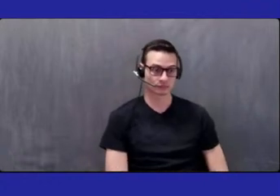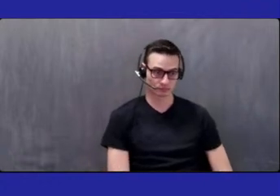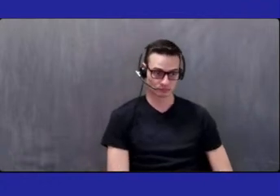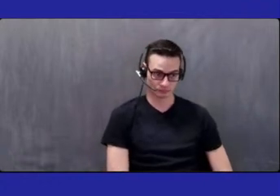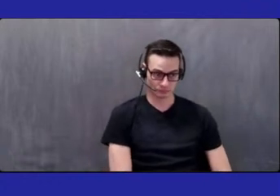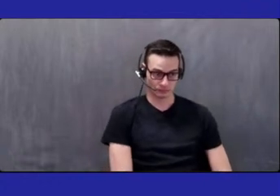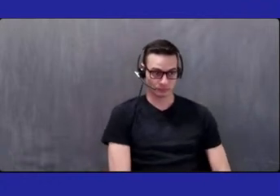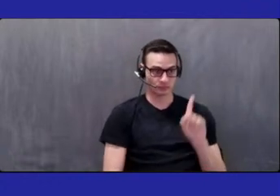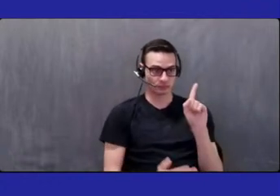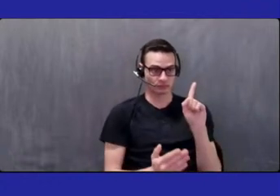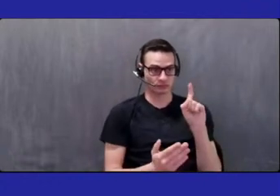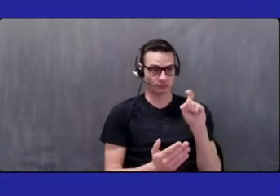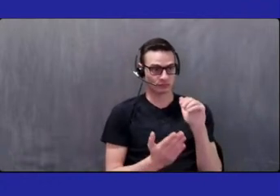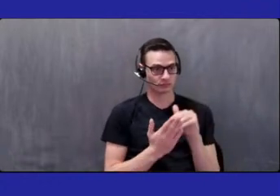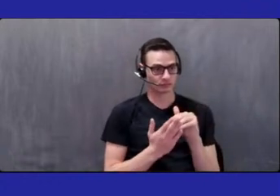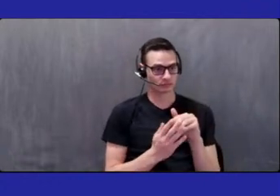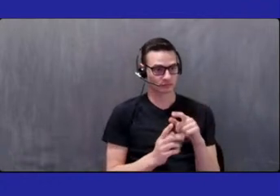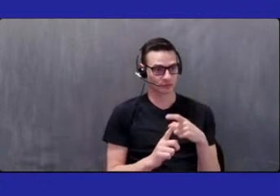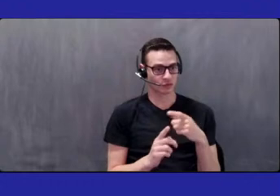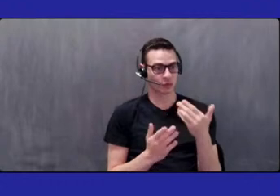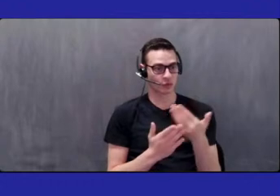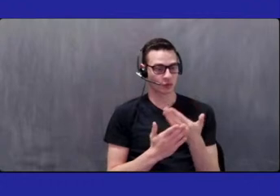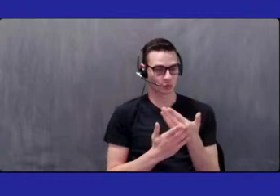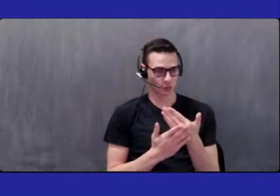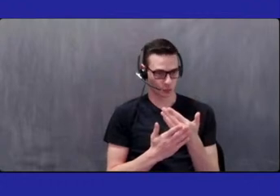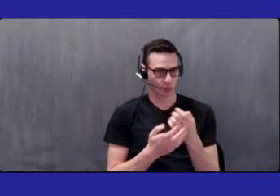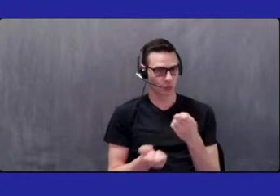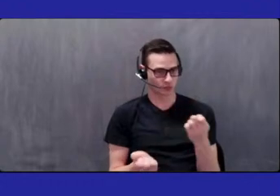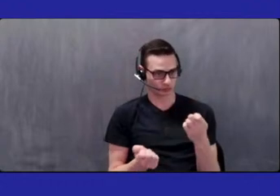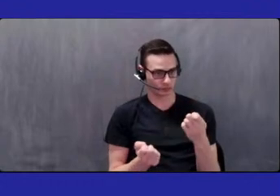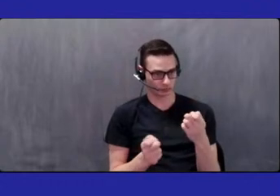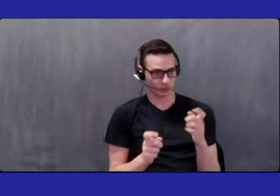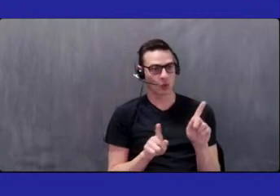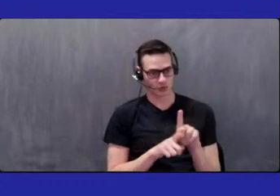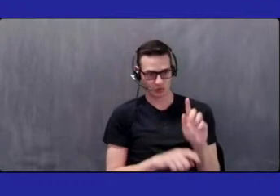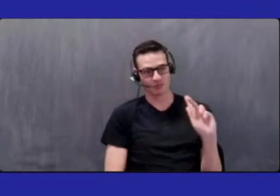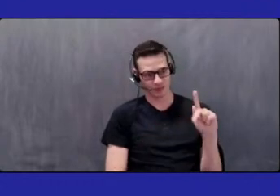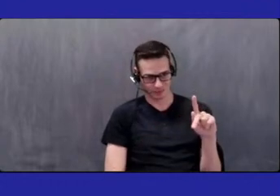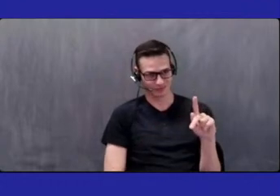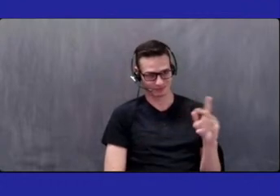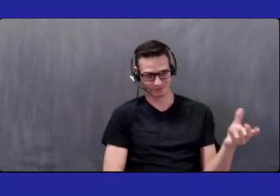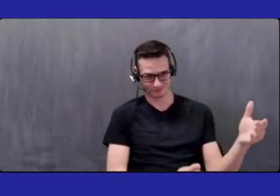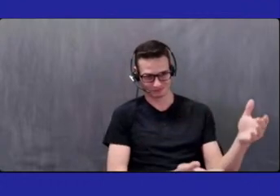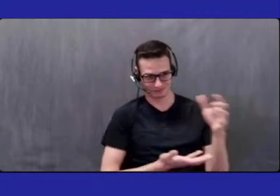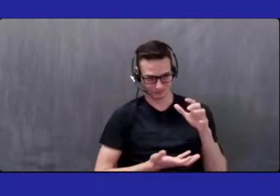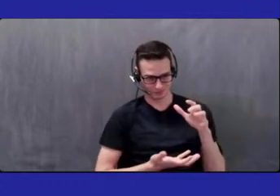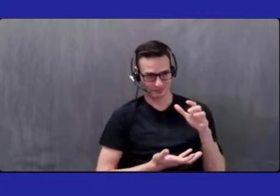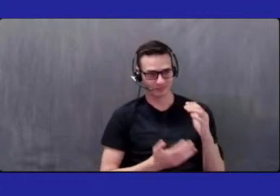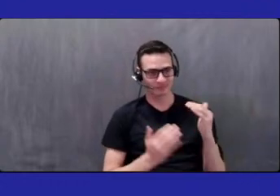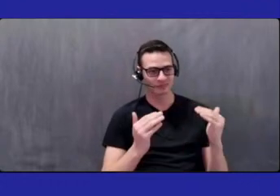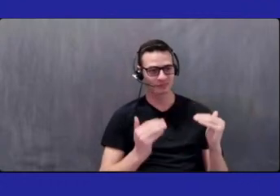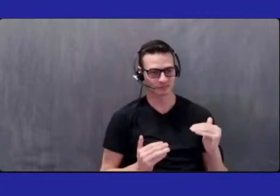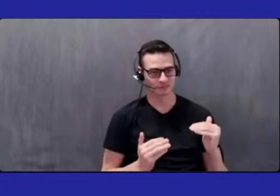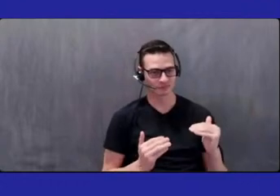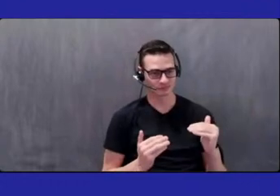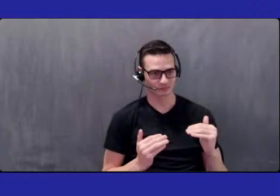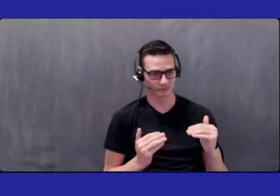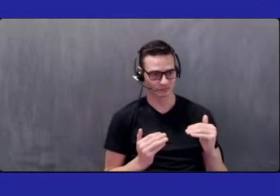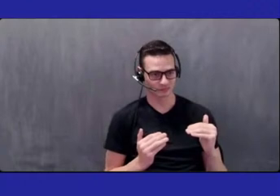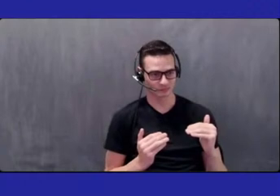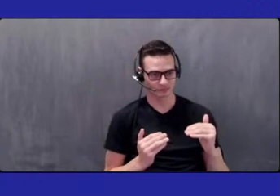,000 for new imaging equipment, also from the Borough President Vanessa Gibson,